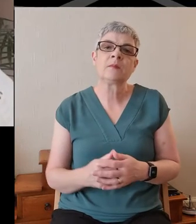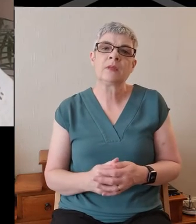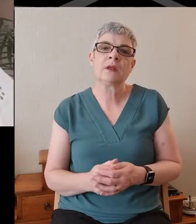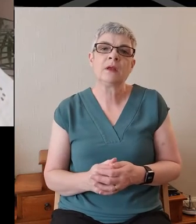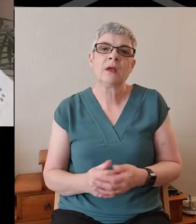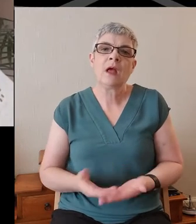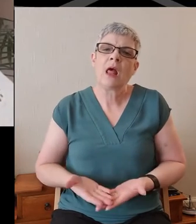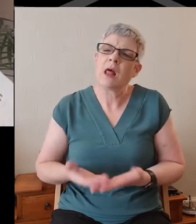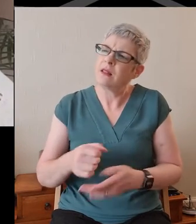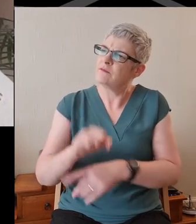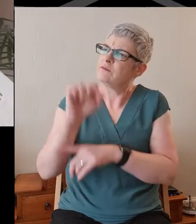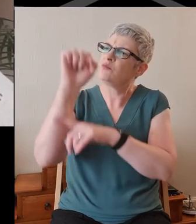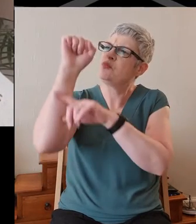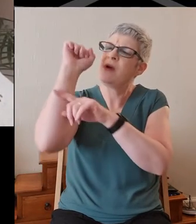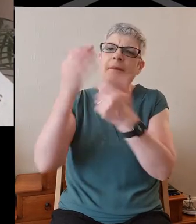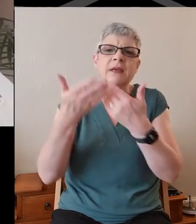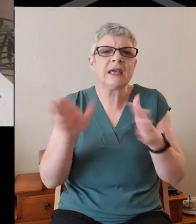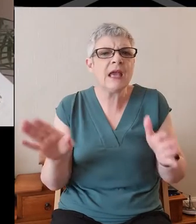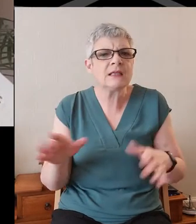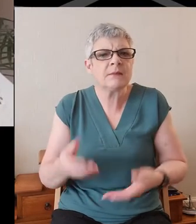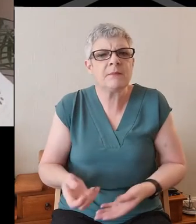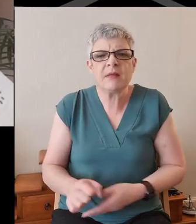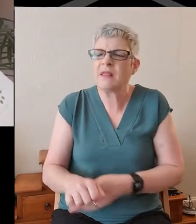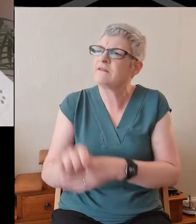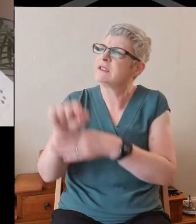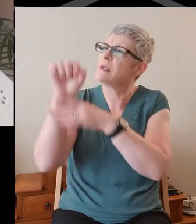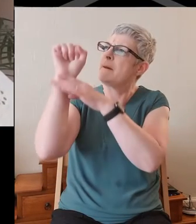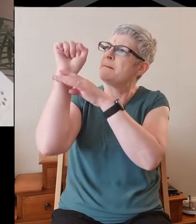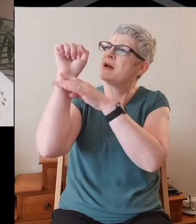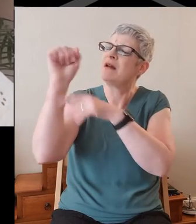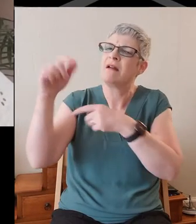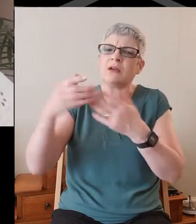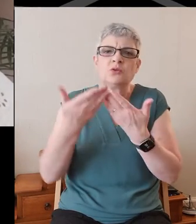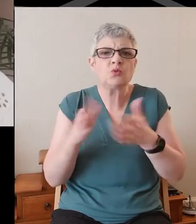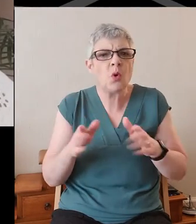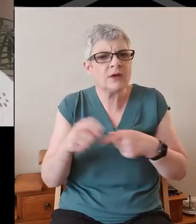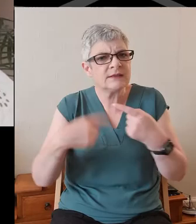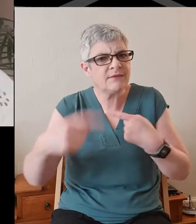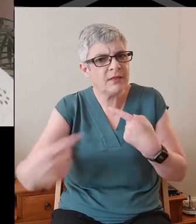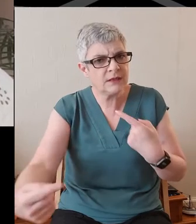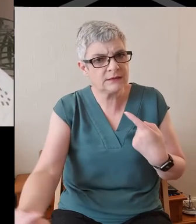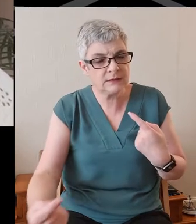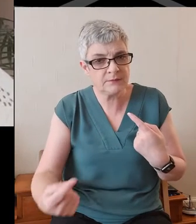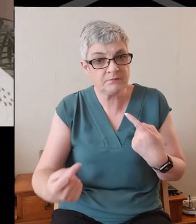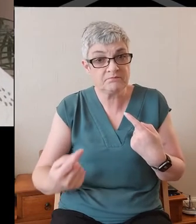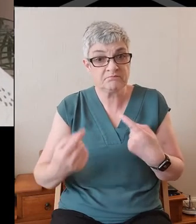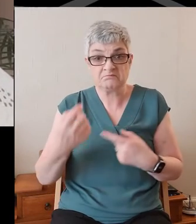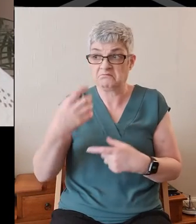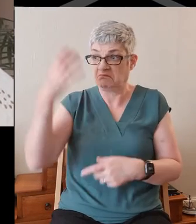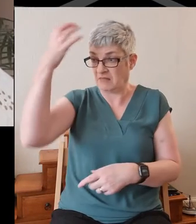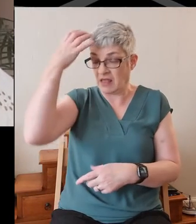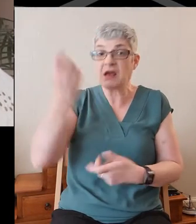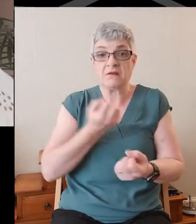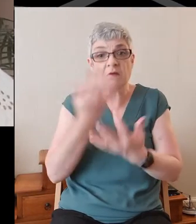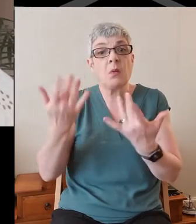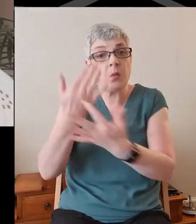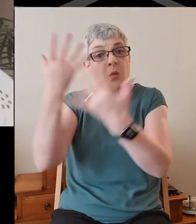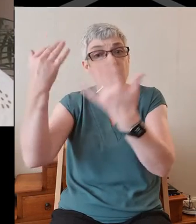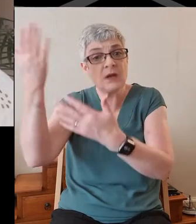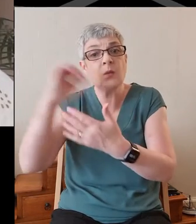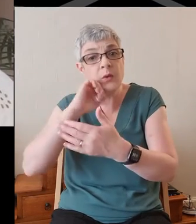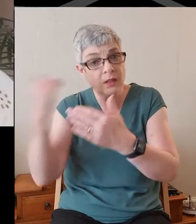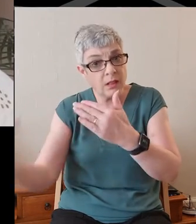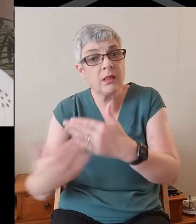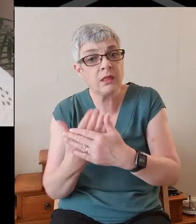Lift up your heads, O gates, be lifted up, you everlasting doors, and the King of glory shall enter in.